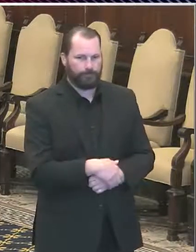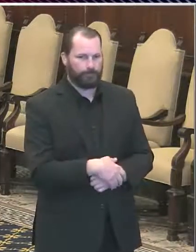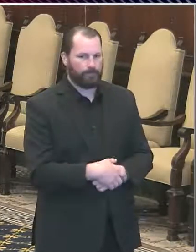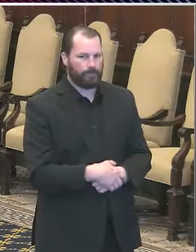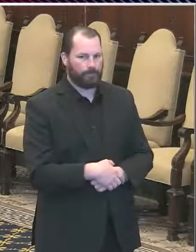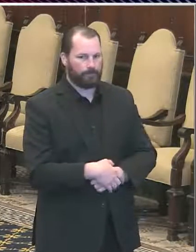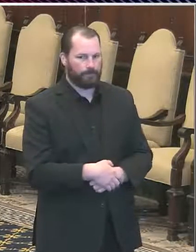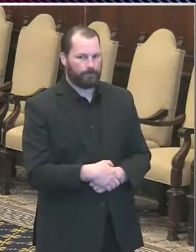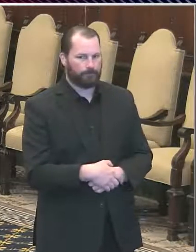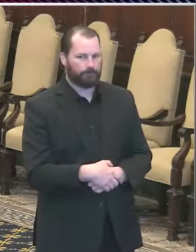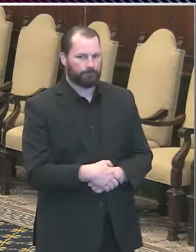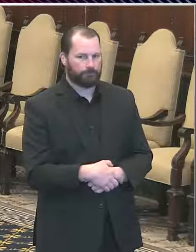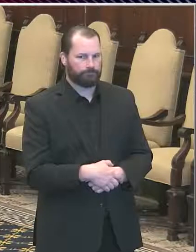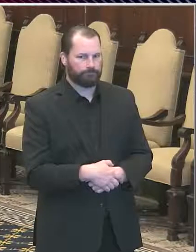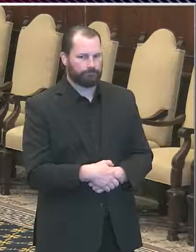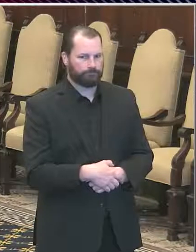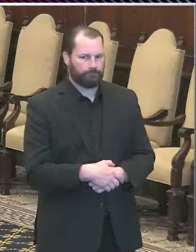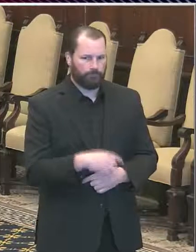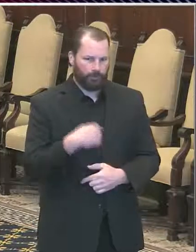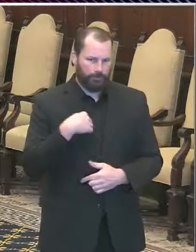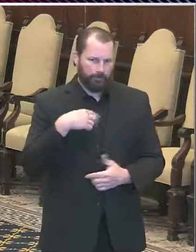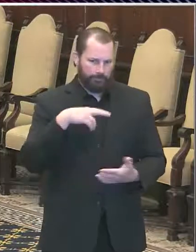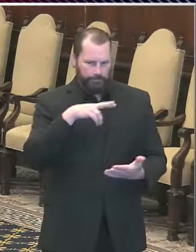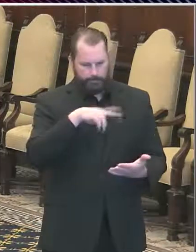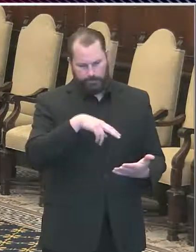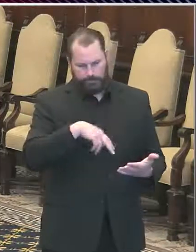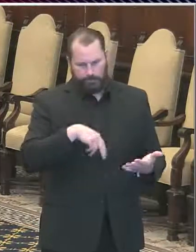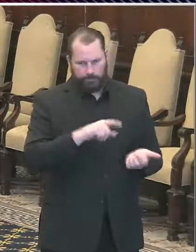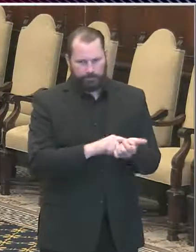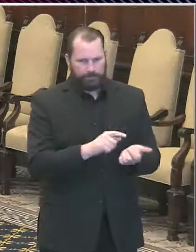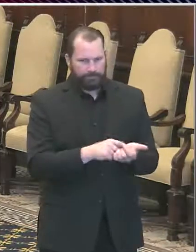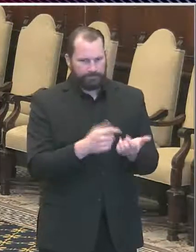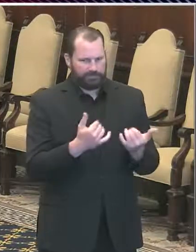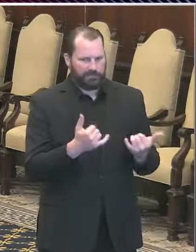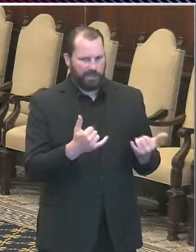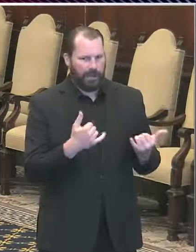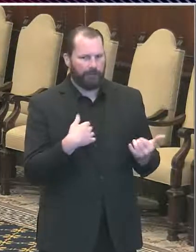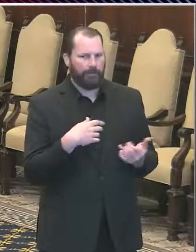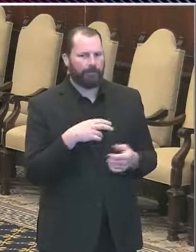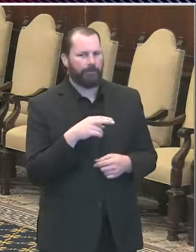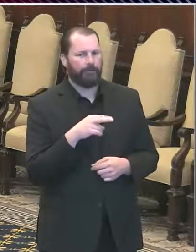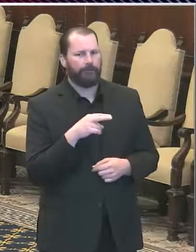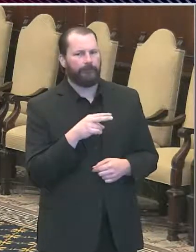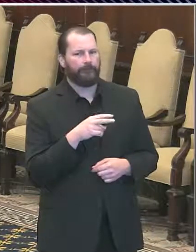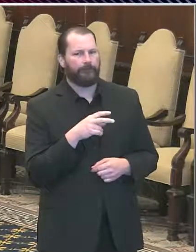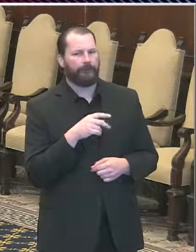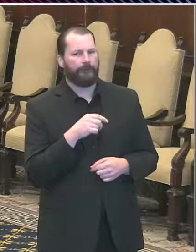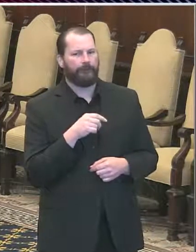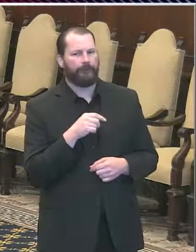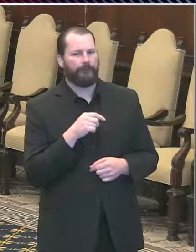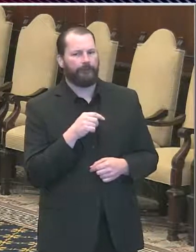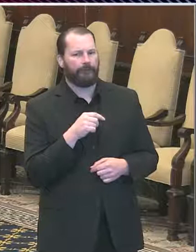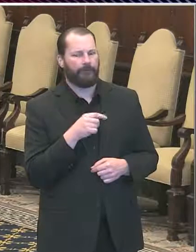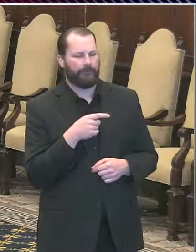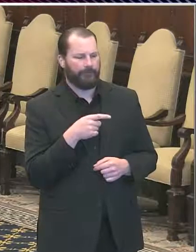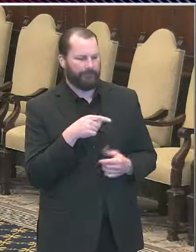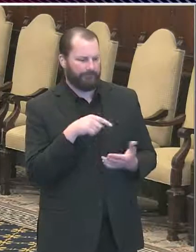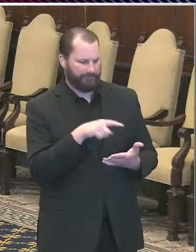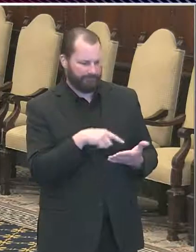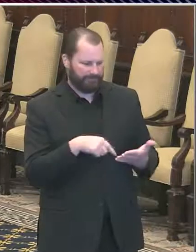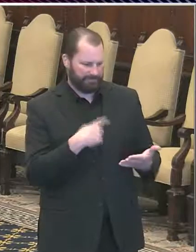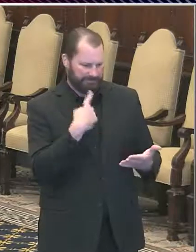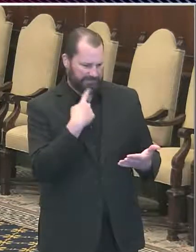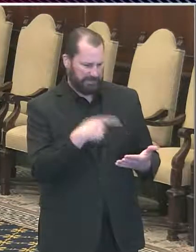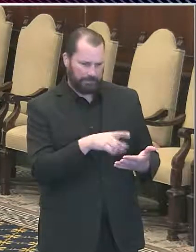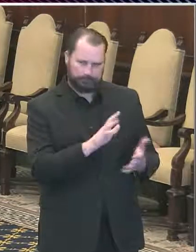I was reading in the papers this morning that, you know, folks are saying not to go to the Jersey Shore this weekend for